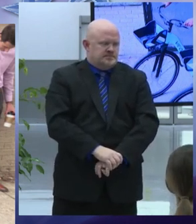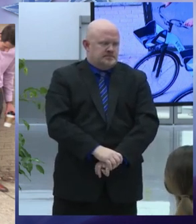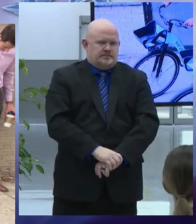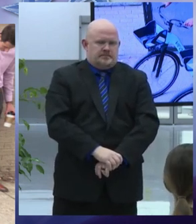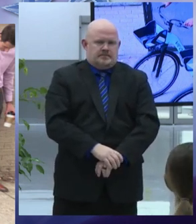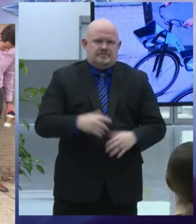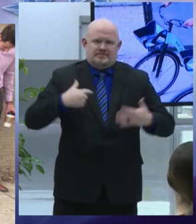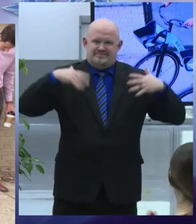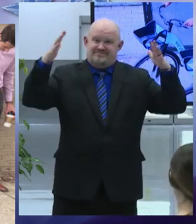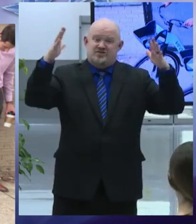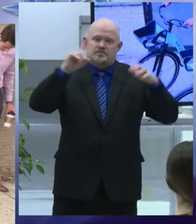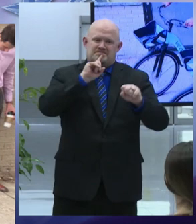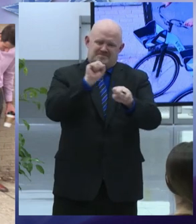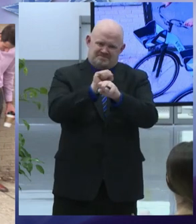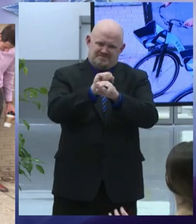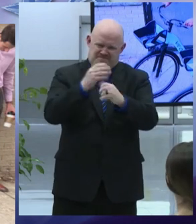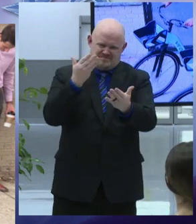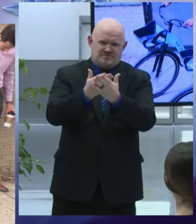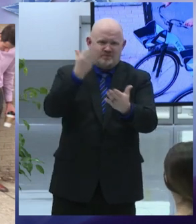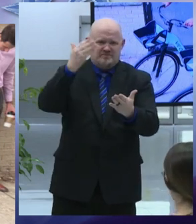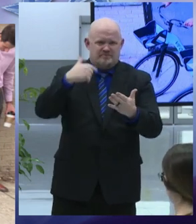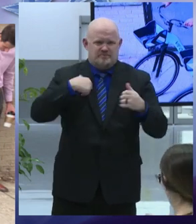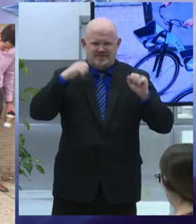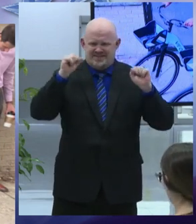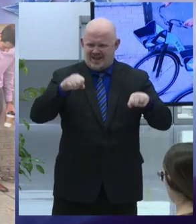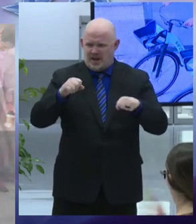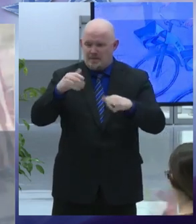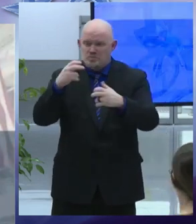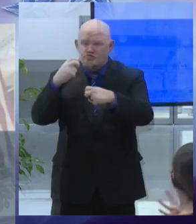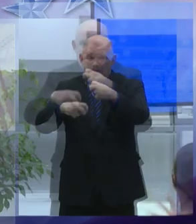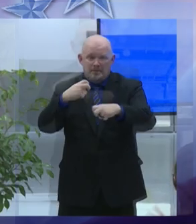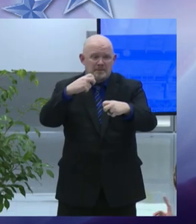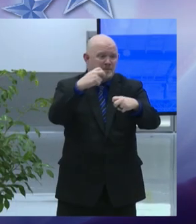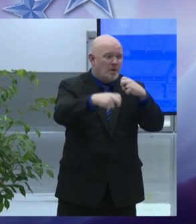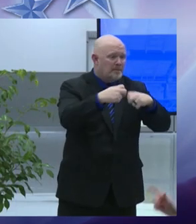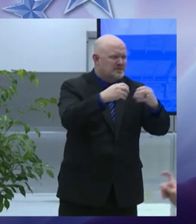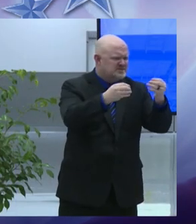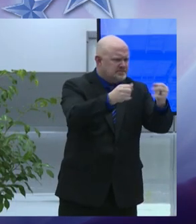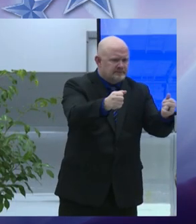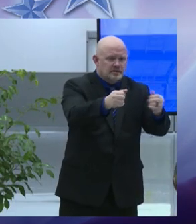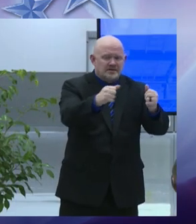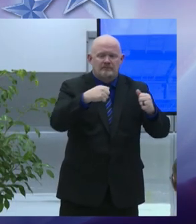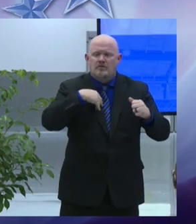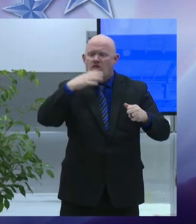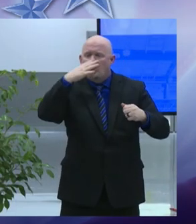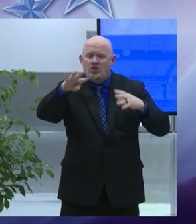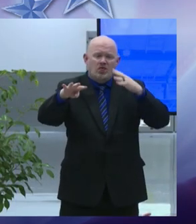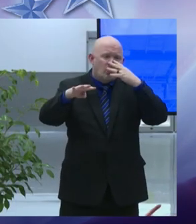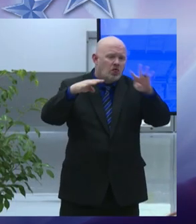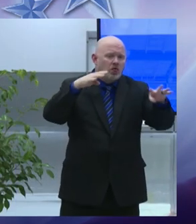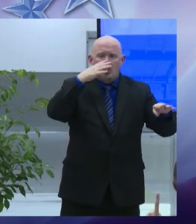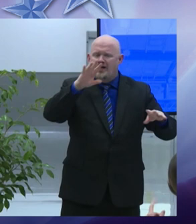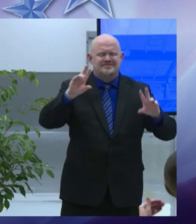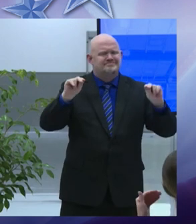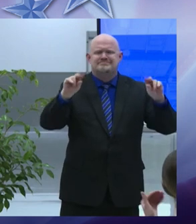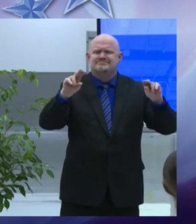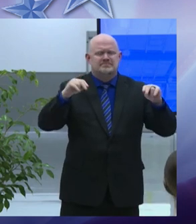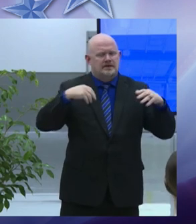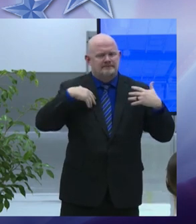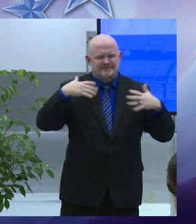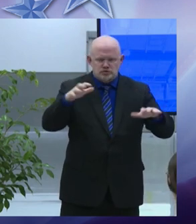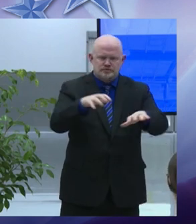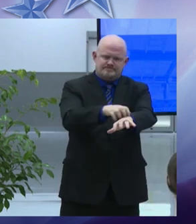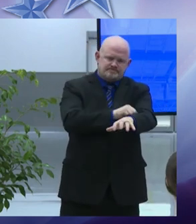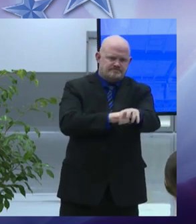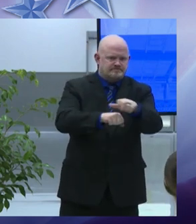we've proven we can take action on problems that have gone unattended for far too long and we will keep doing more the department of